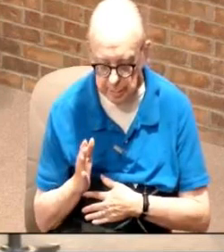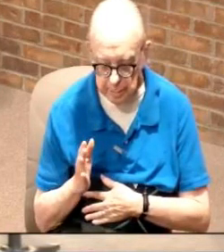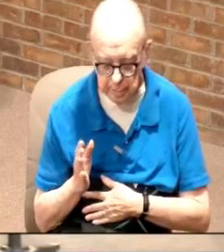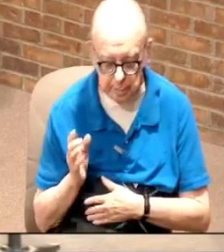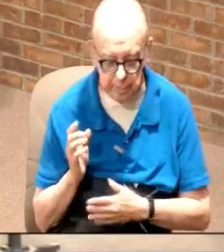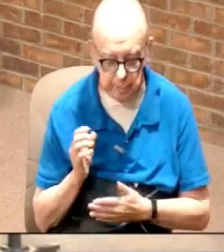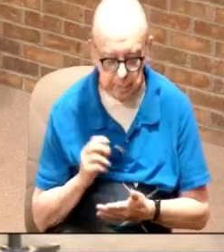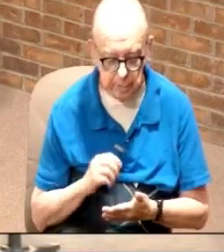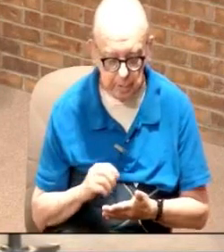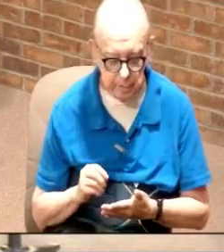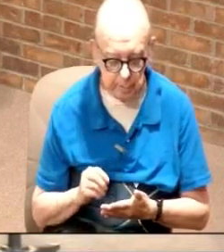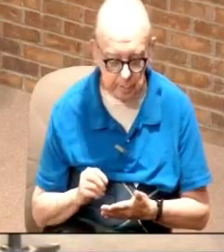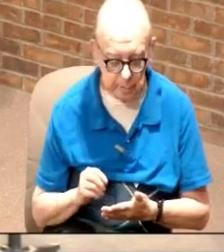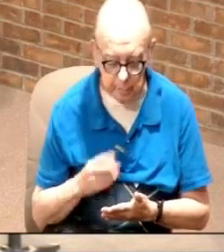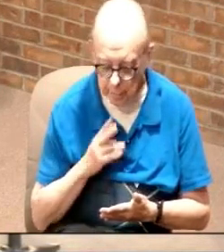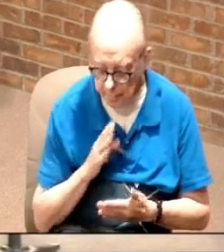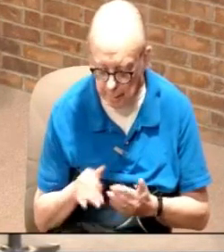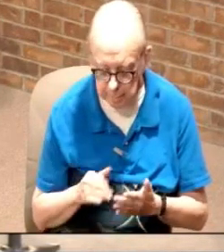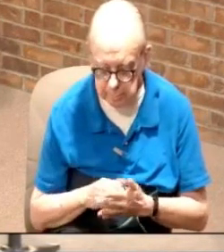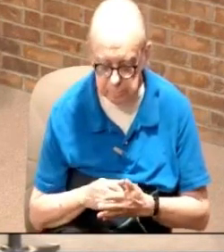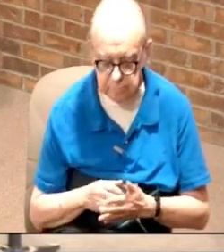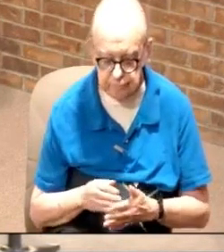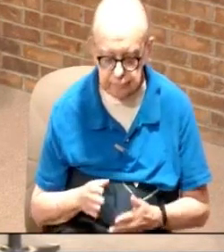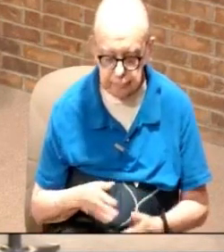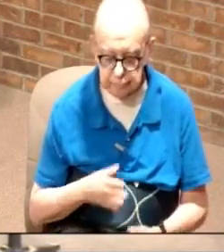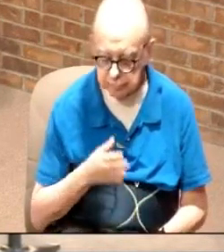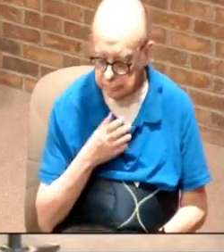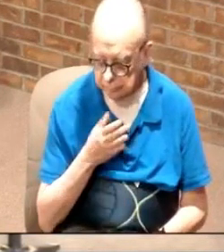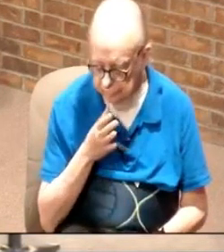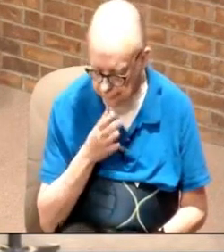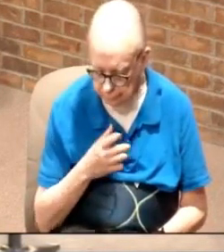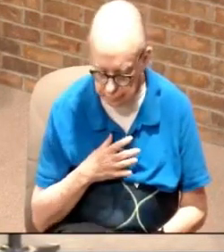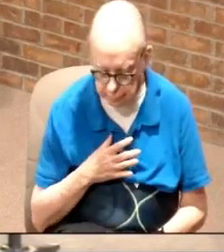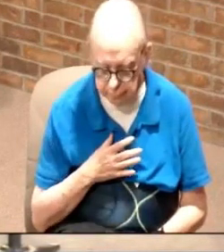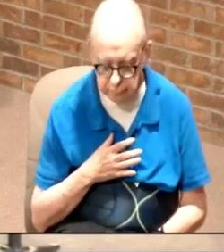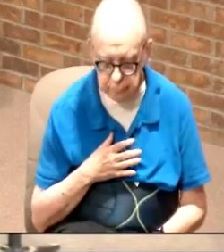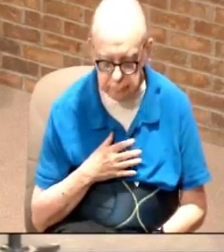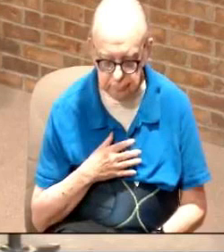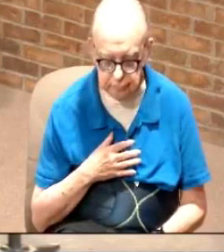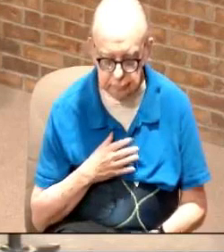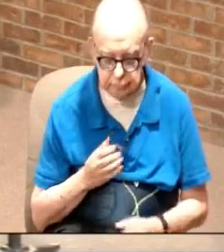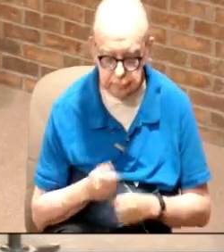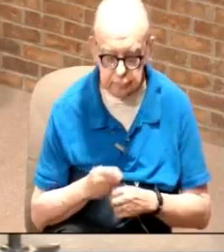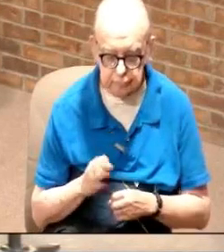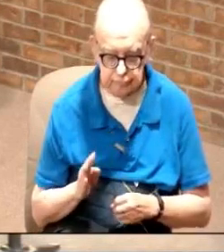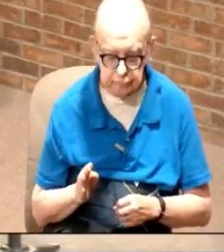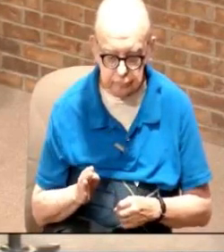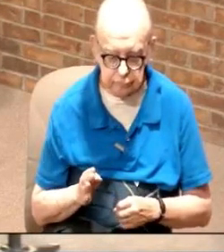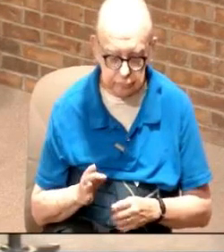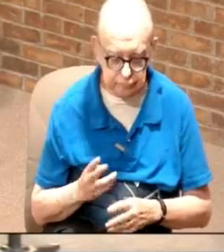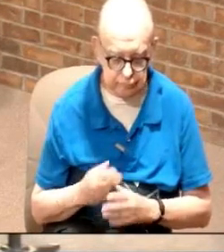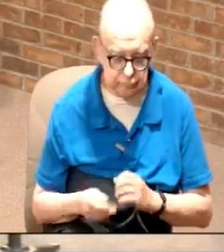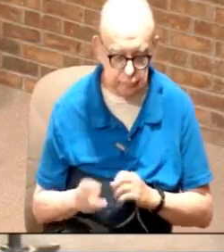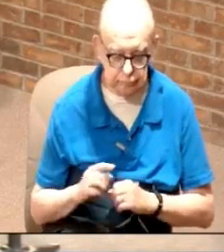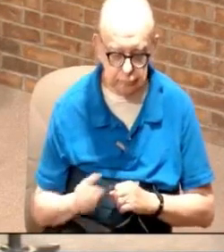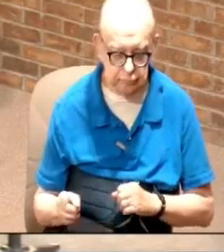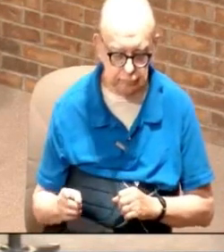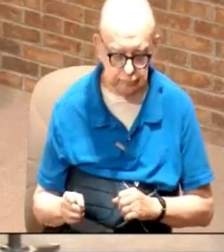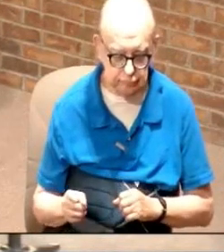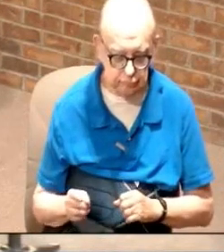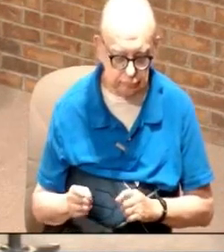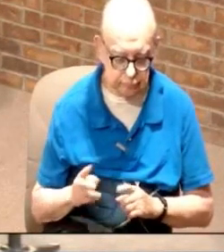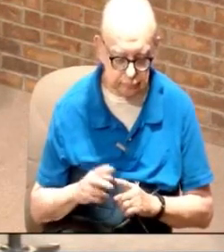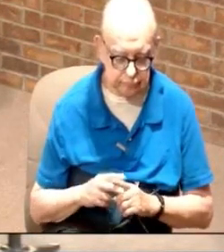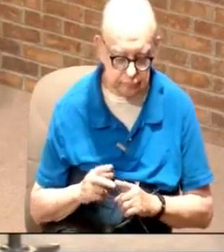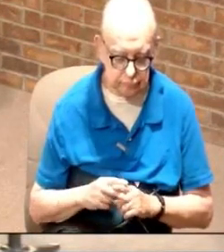bring this up but we got two young ladies and I was asking you got a job and both of them told me they they applied for